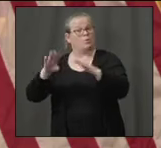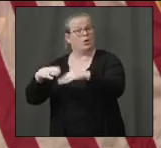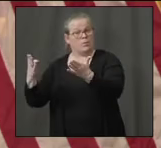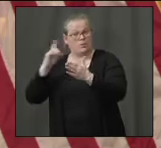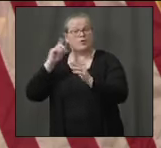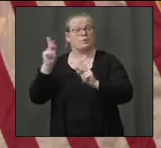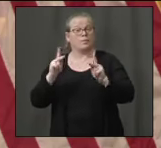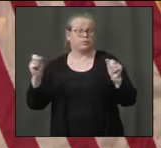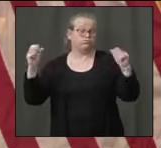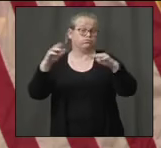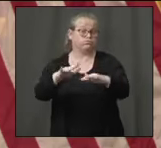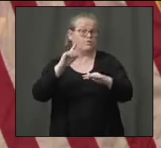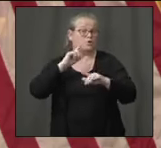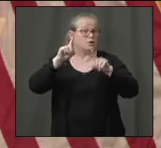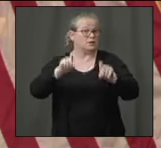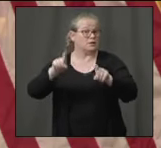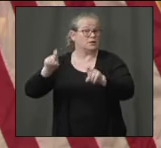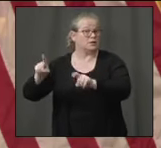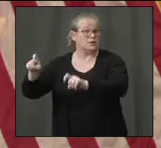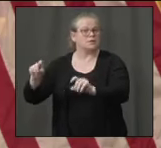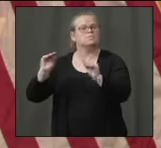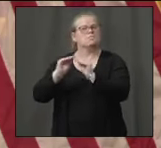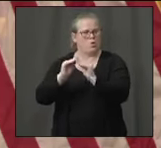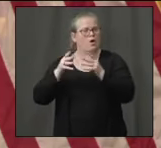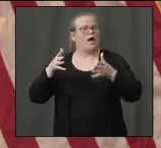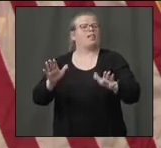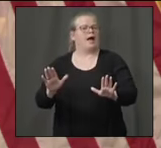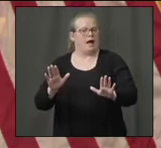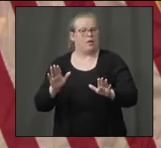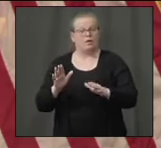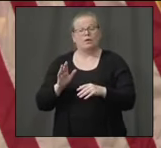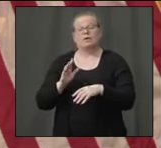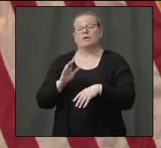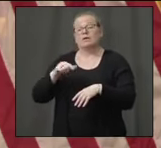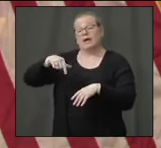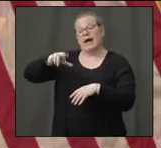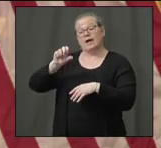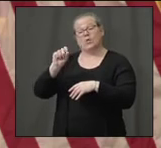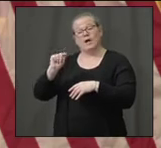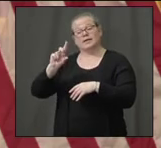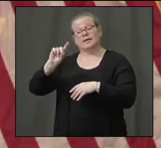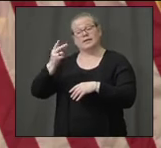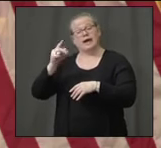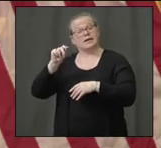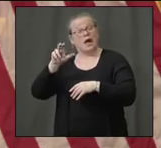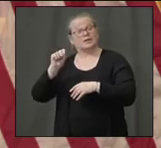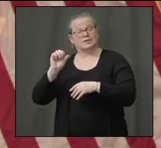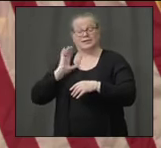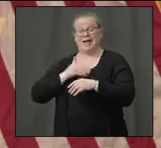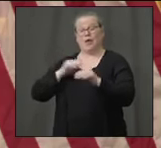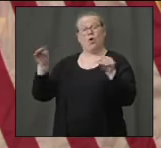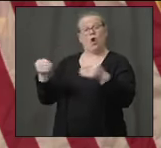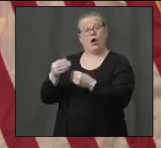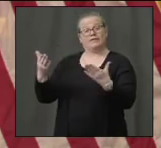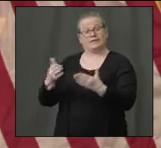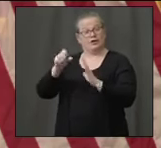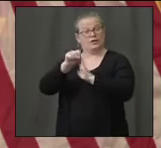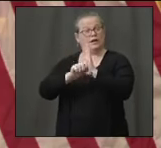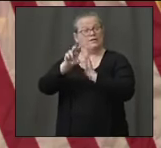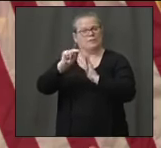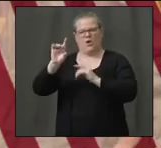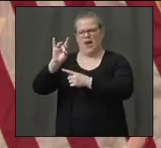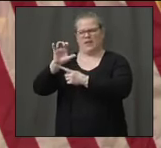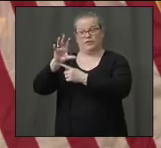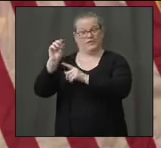capabilities. And then we at Quest Diagnostics employ about 850 people in the state of Connecticut. We